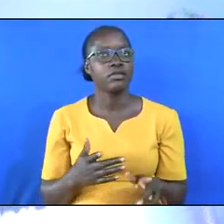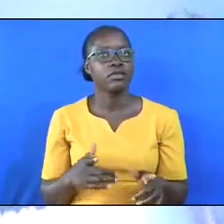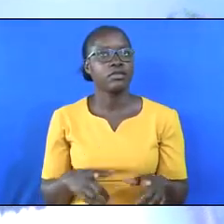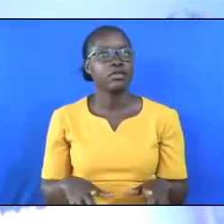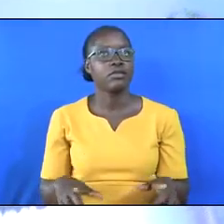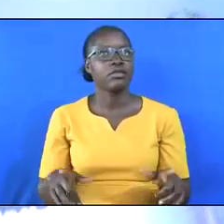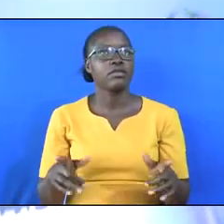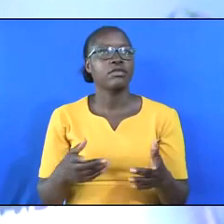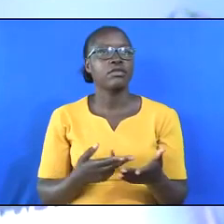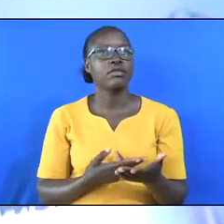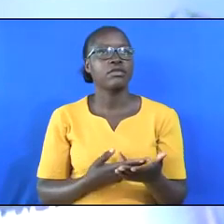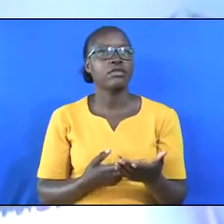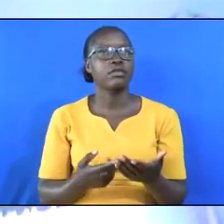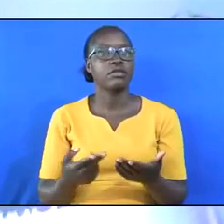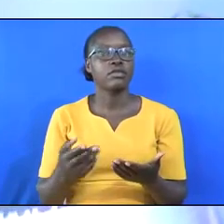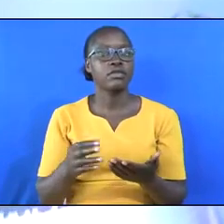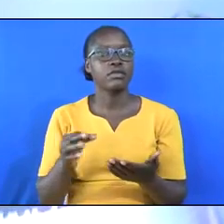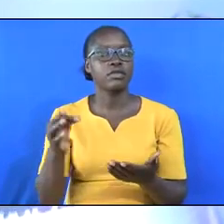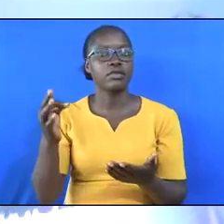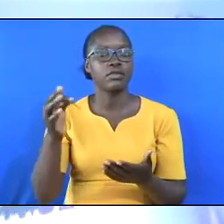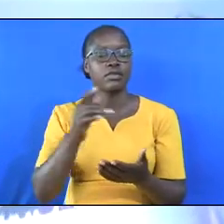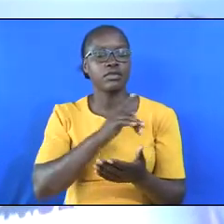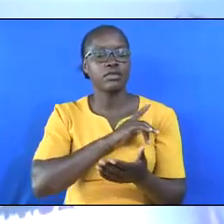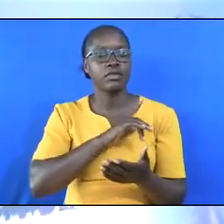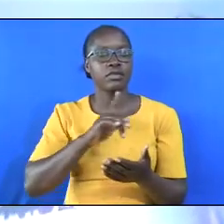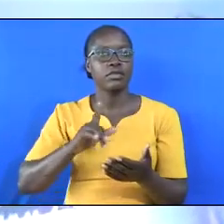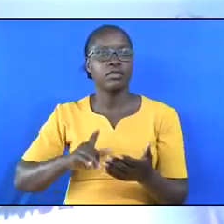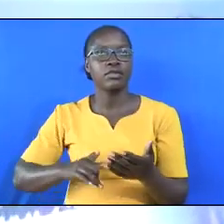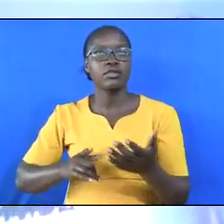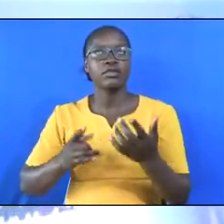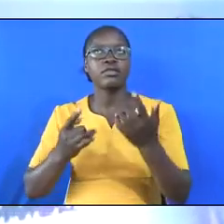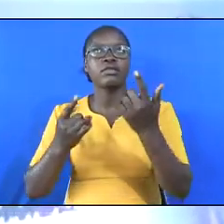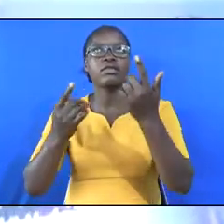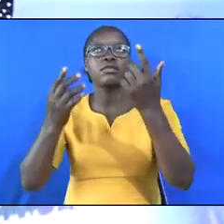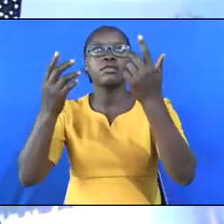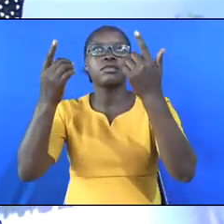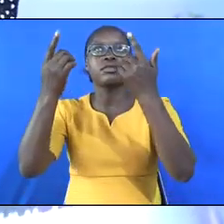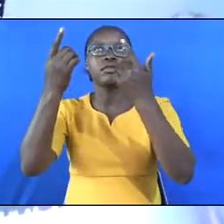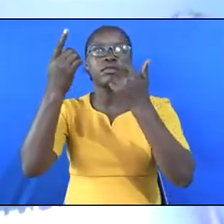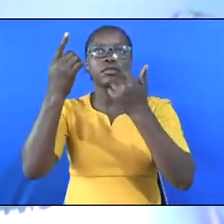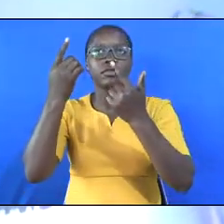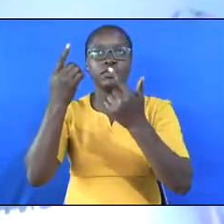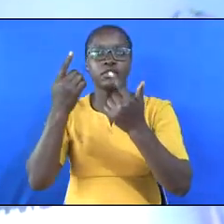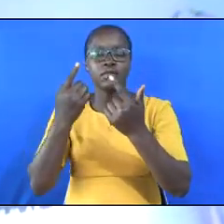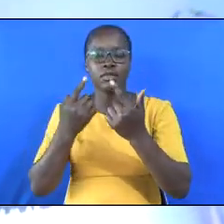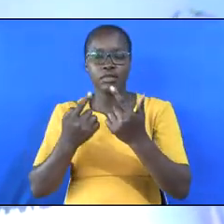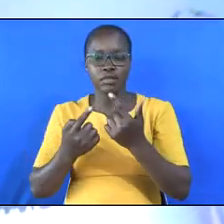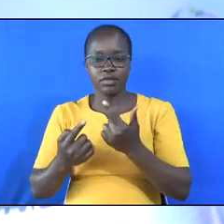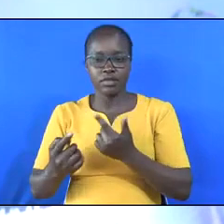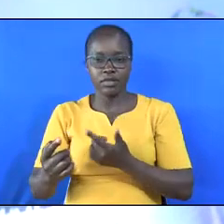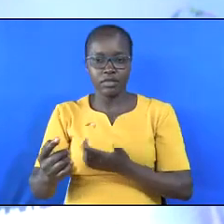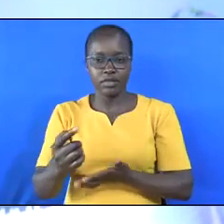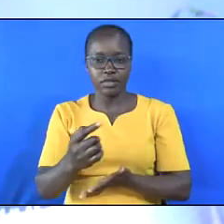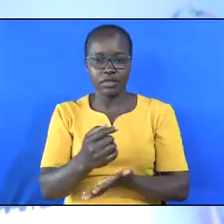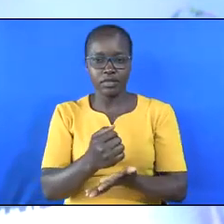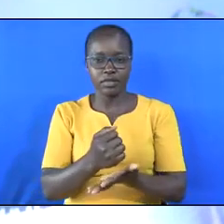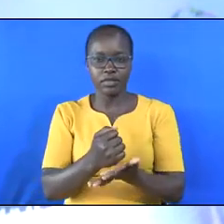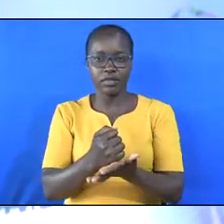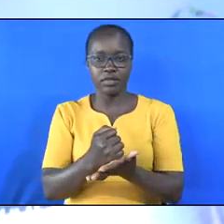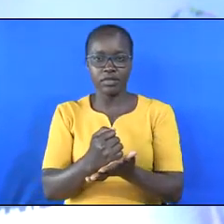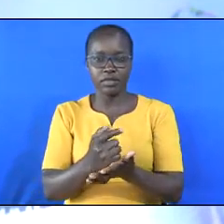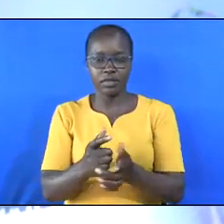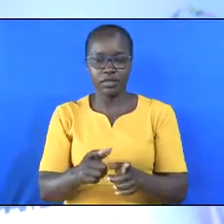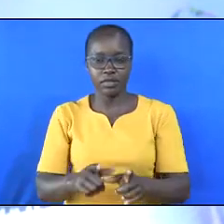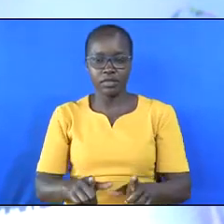May the Spirit of the Lord come down. Amen.